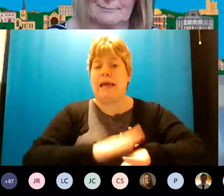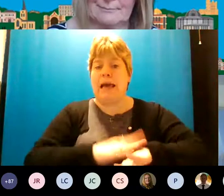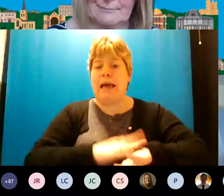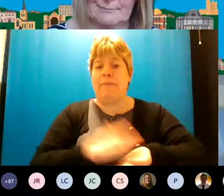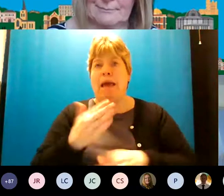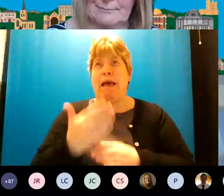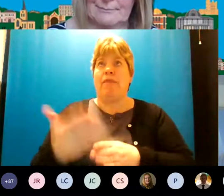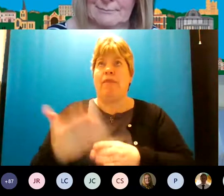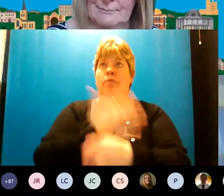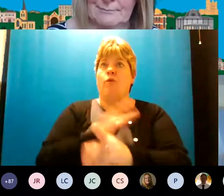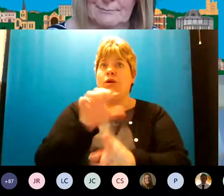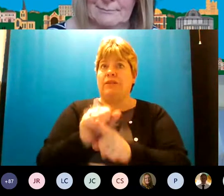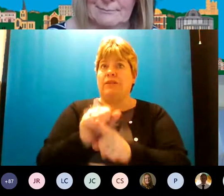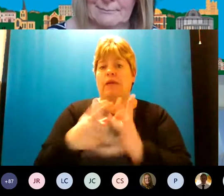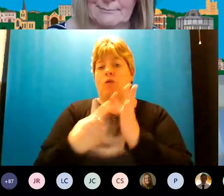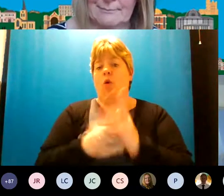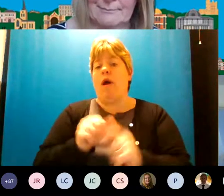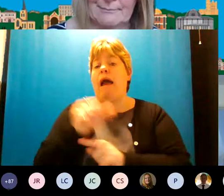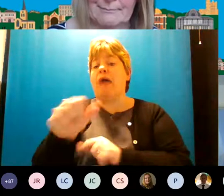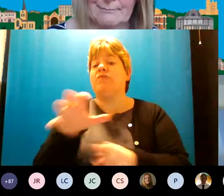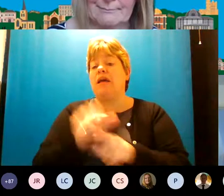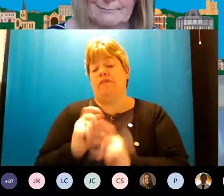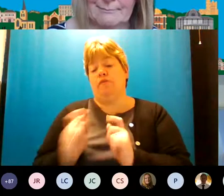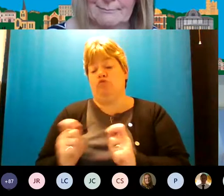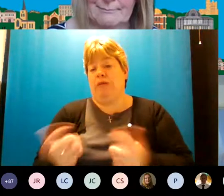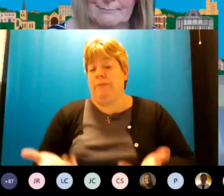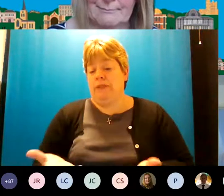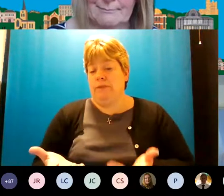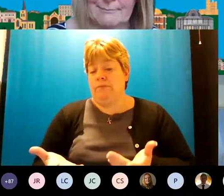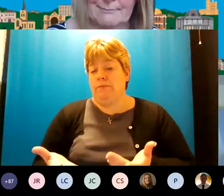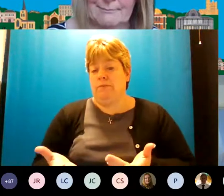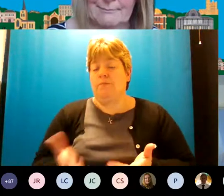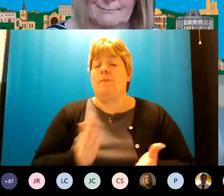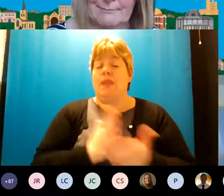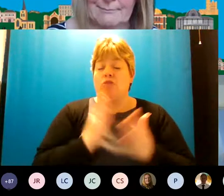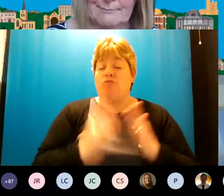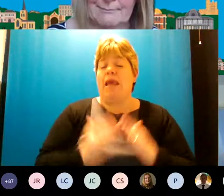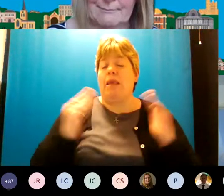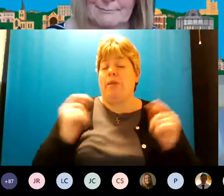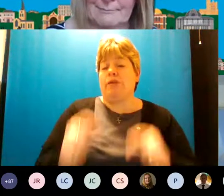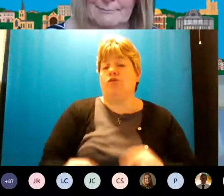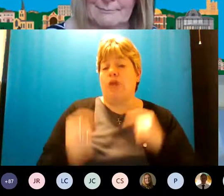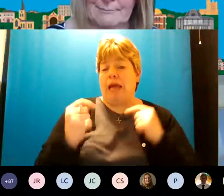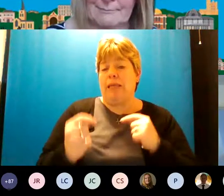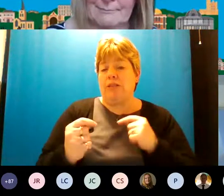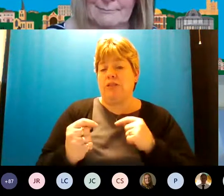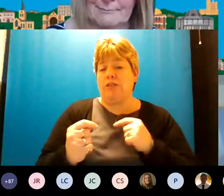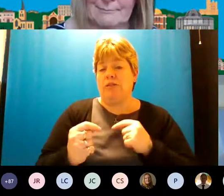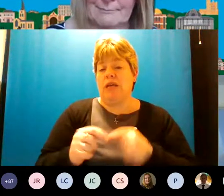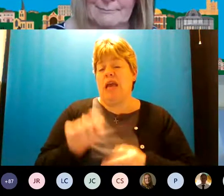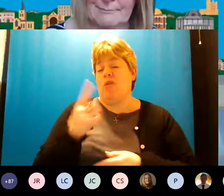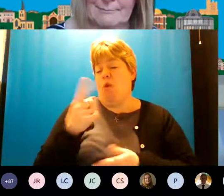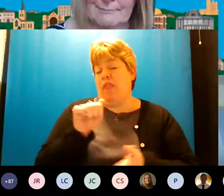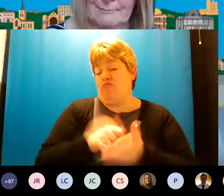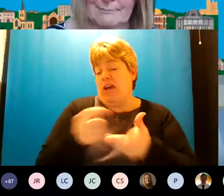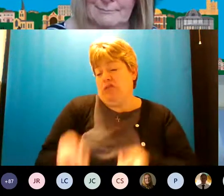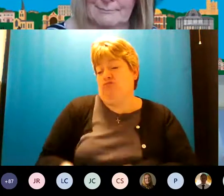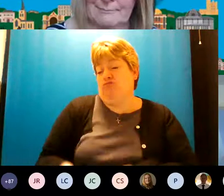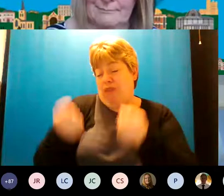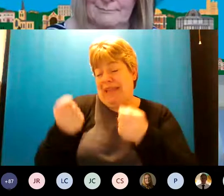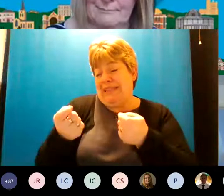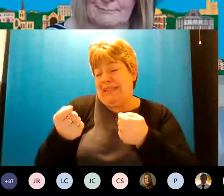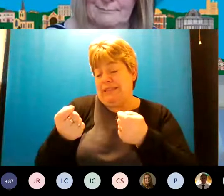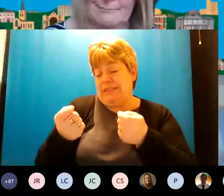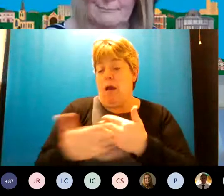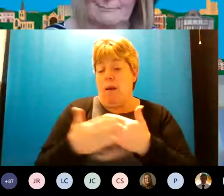diagnosis itself or treatment afterwards um it's it's a really big challenge it's one that you should rightly bring up for us and one that the more